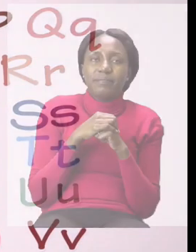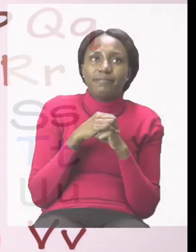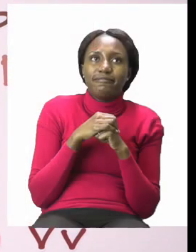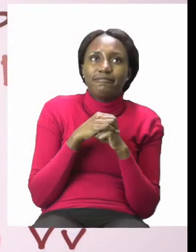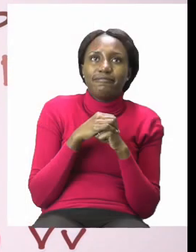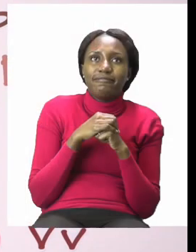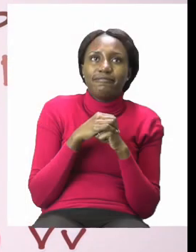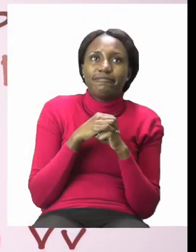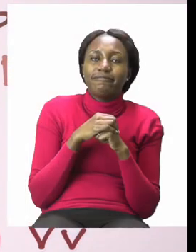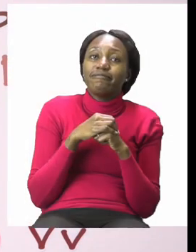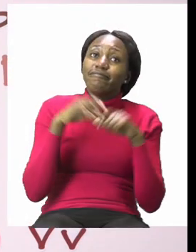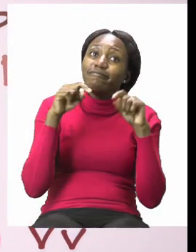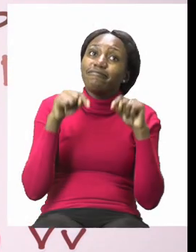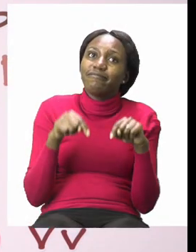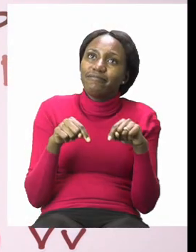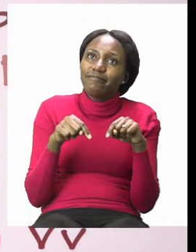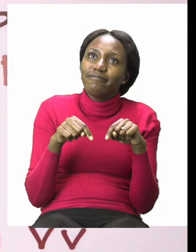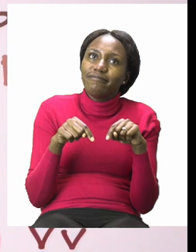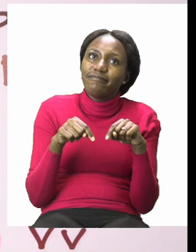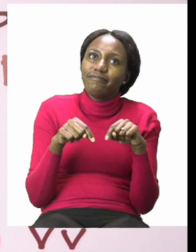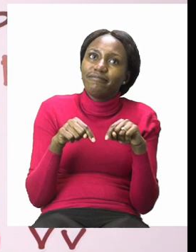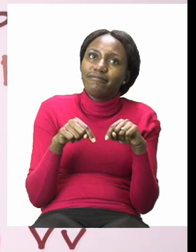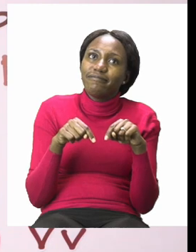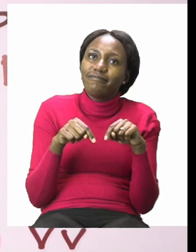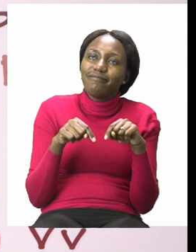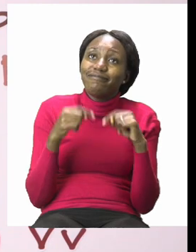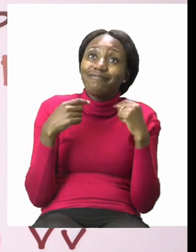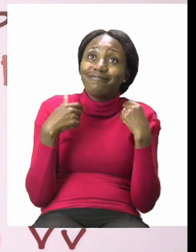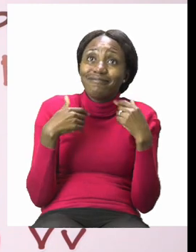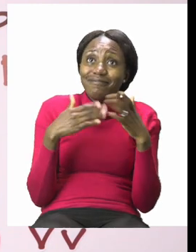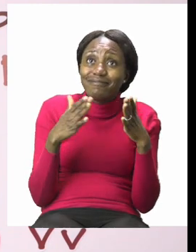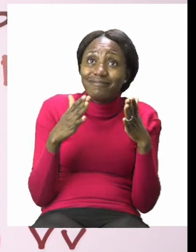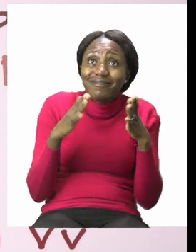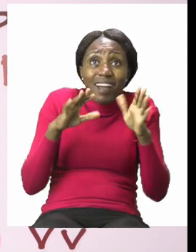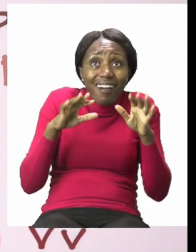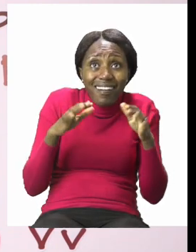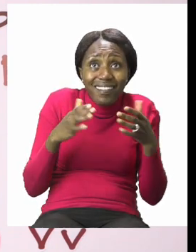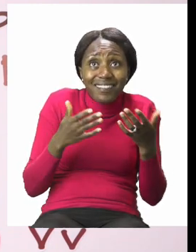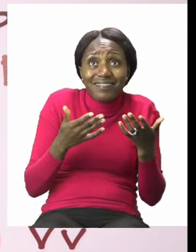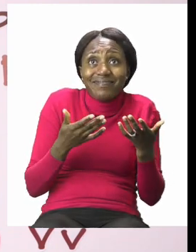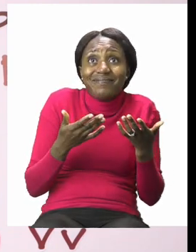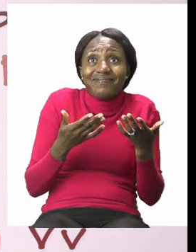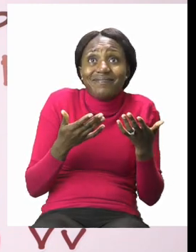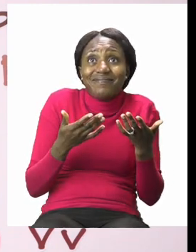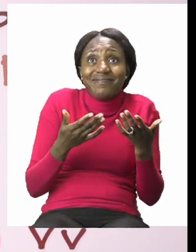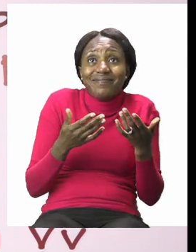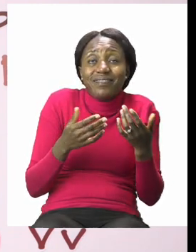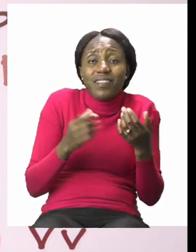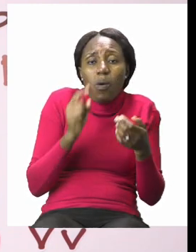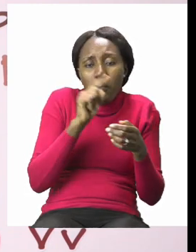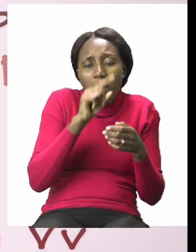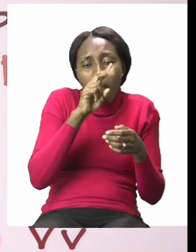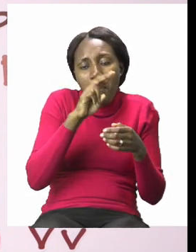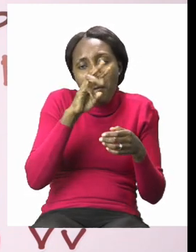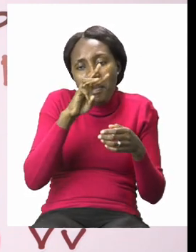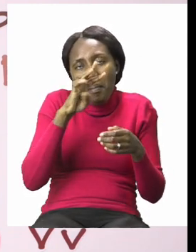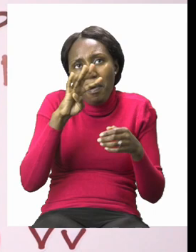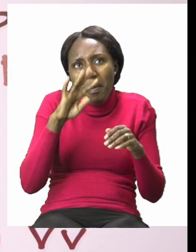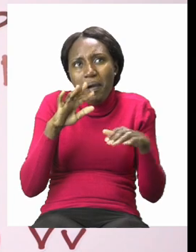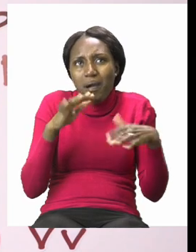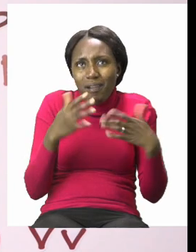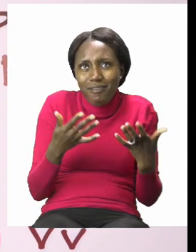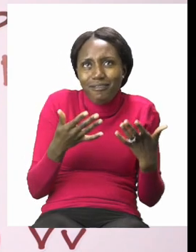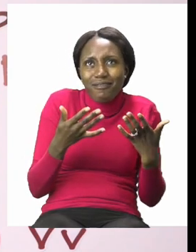Now boys and girls we are going to start our lesson by counting. And where are we going to start?